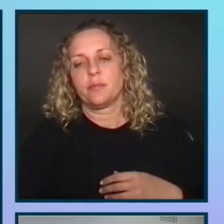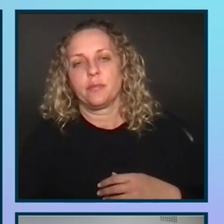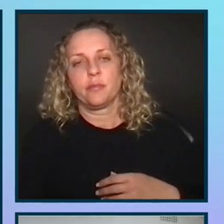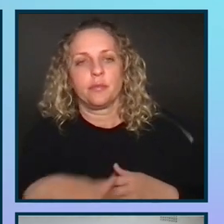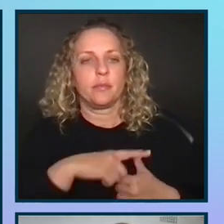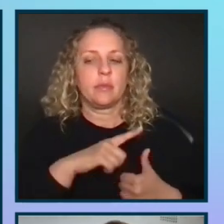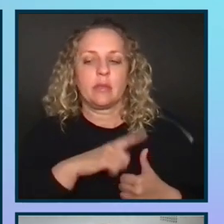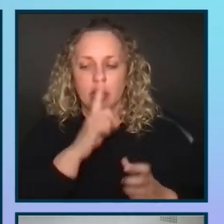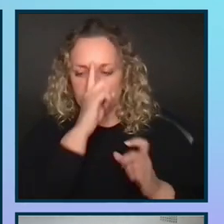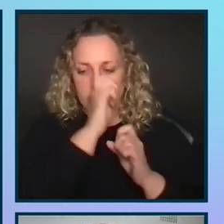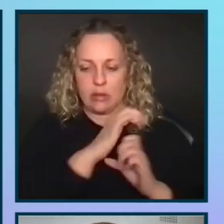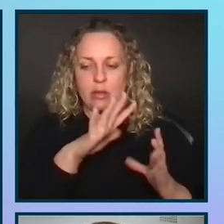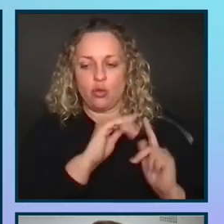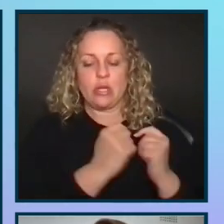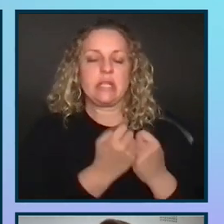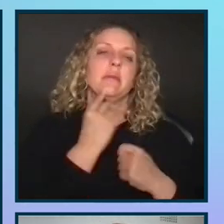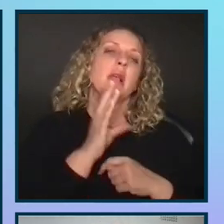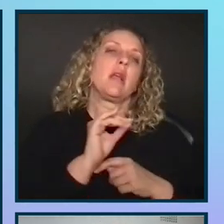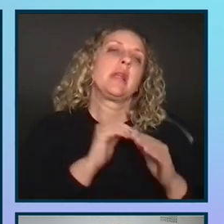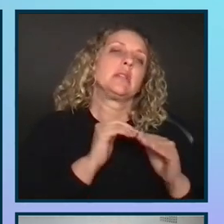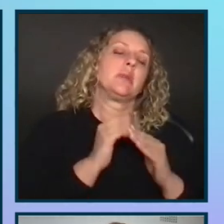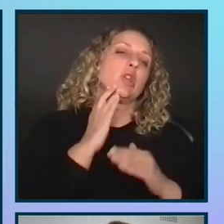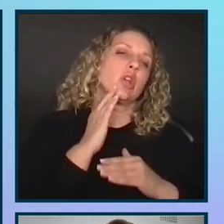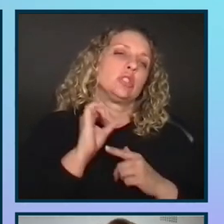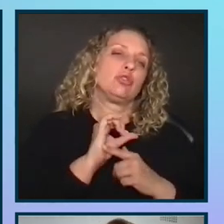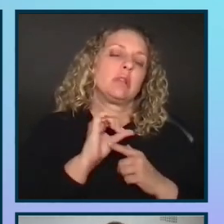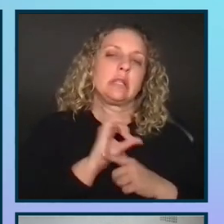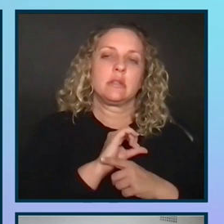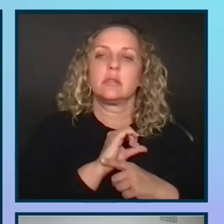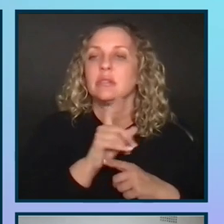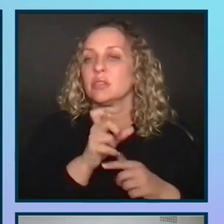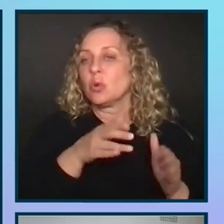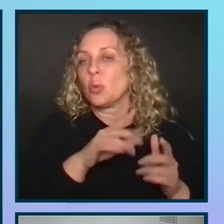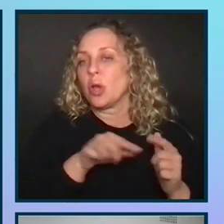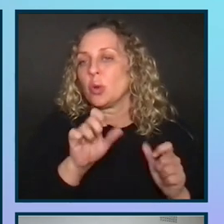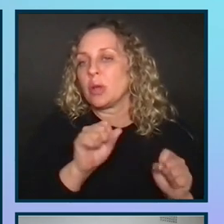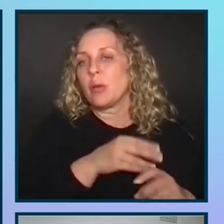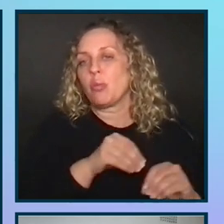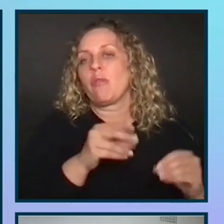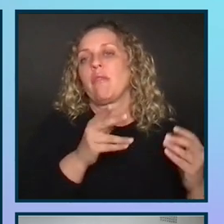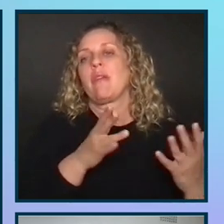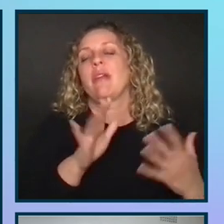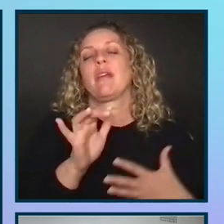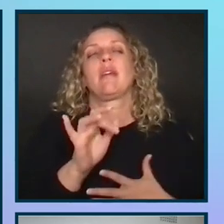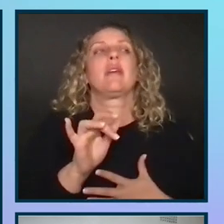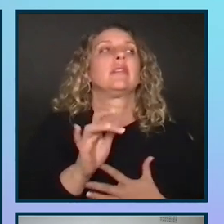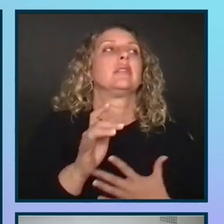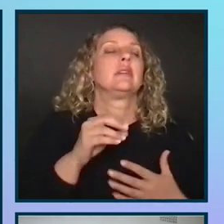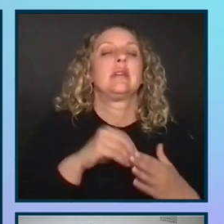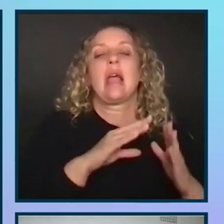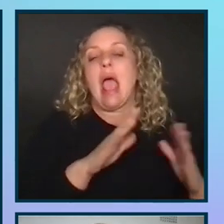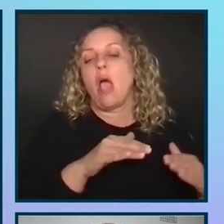Think about your team and company accessibility knowledge and training. Is there a way that you can provide kind of either in